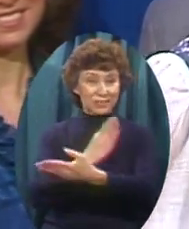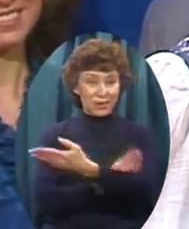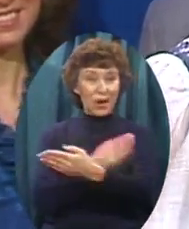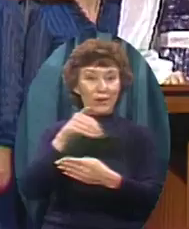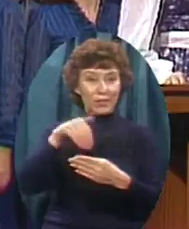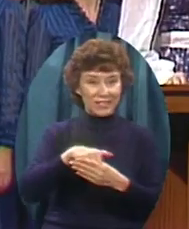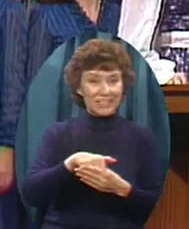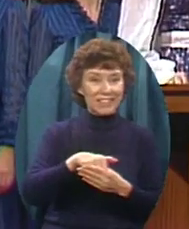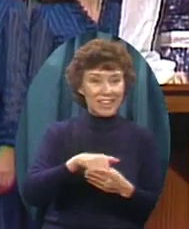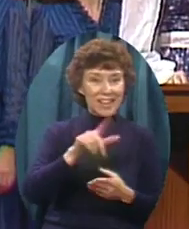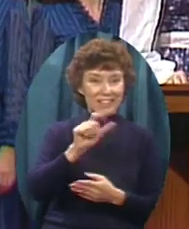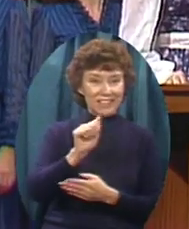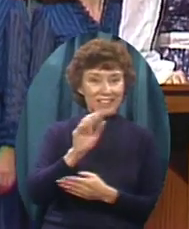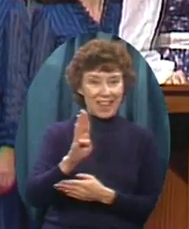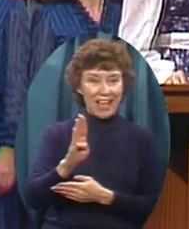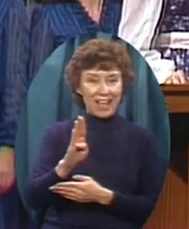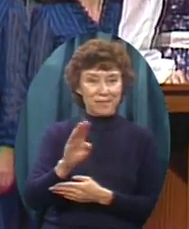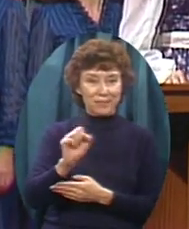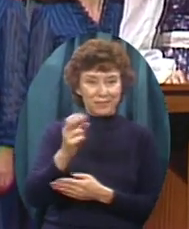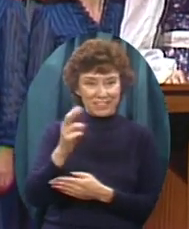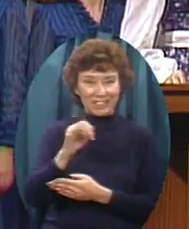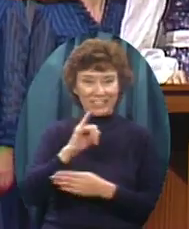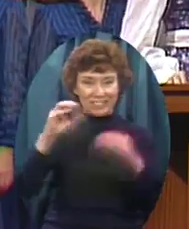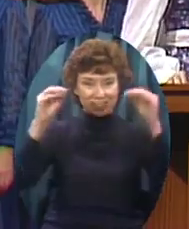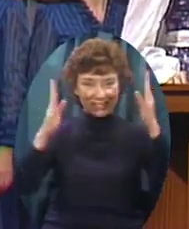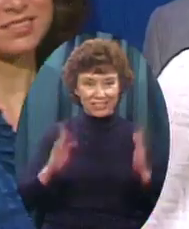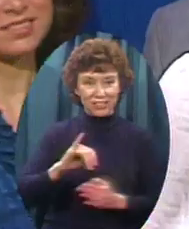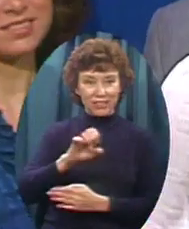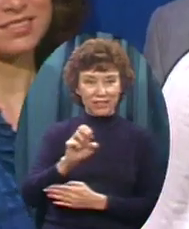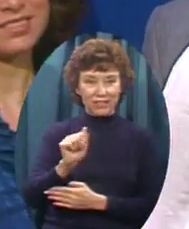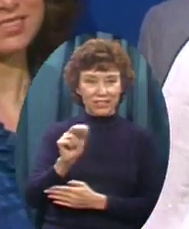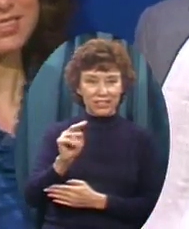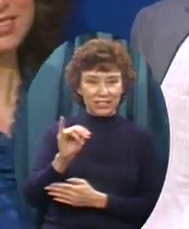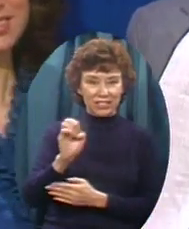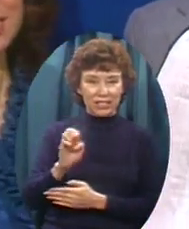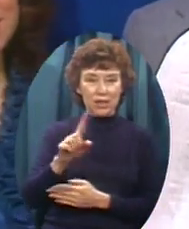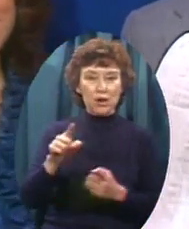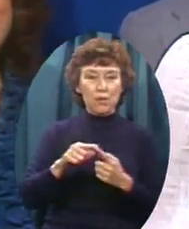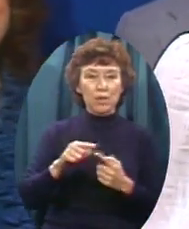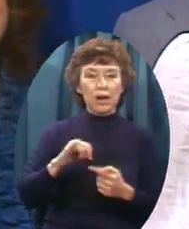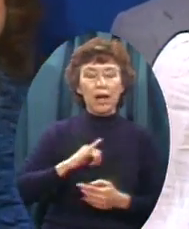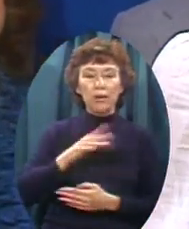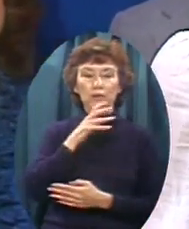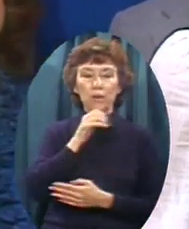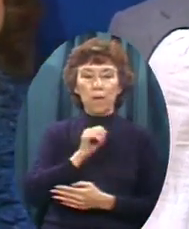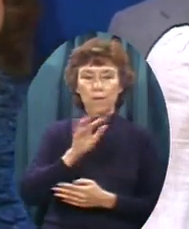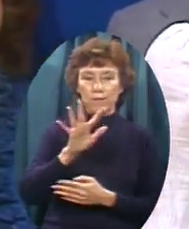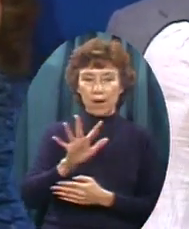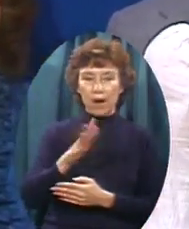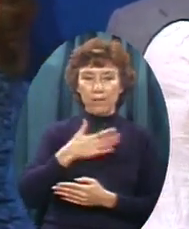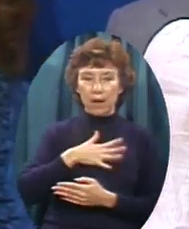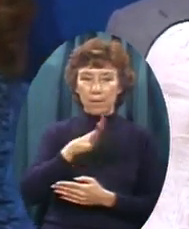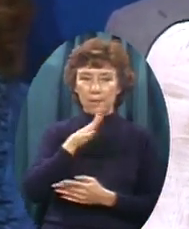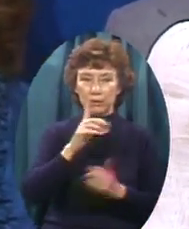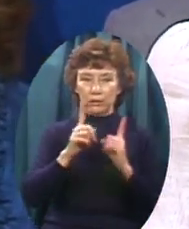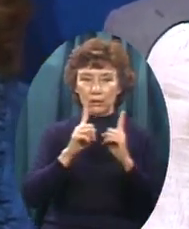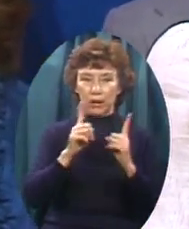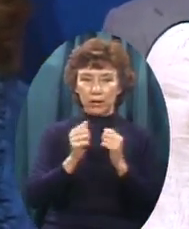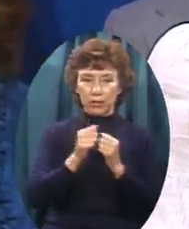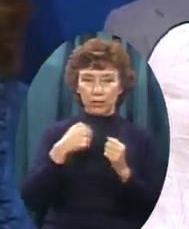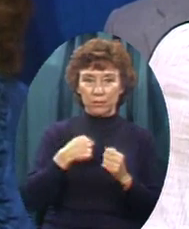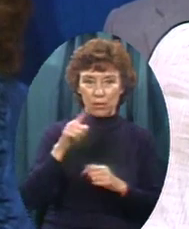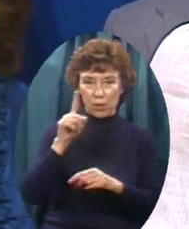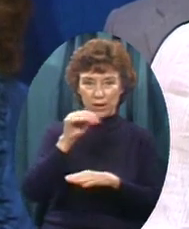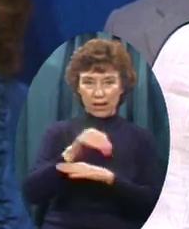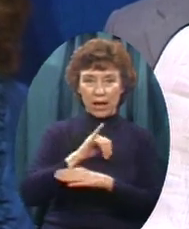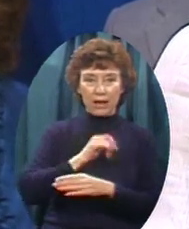real quickly, Diane, how did you become a Christian? When I was five years old, my mother was talking to me one night And I